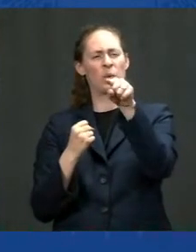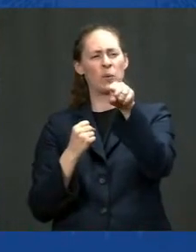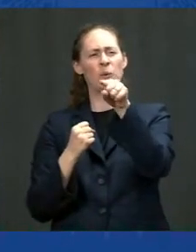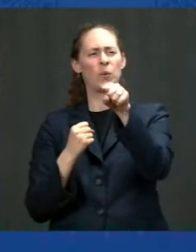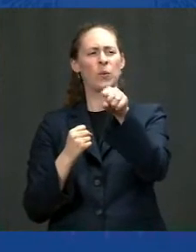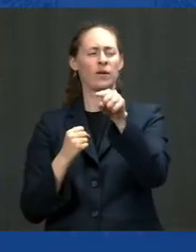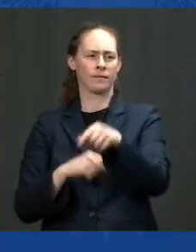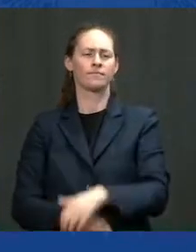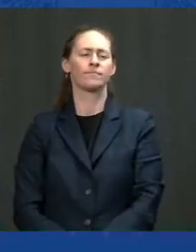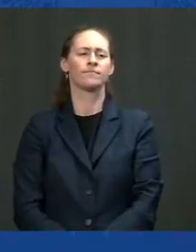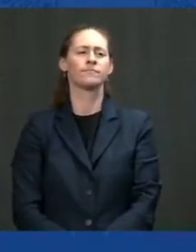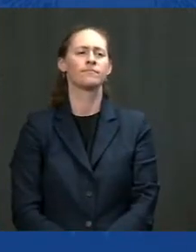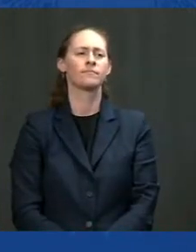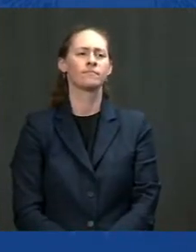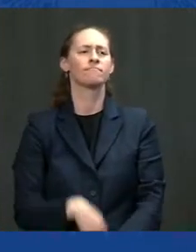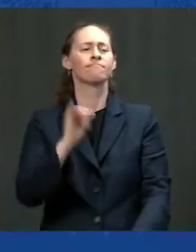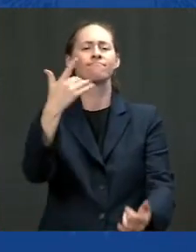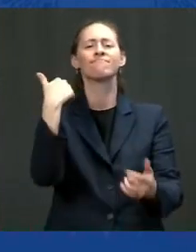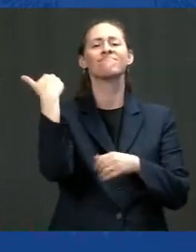with heads of state,